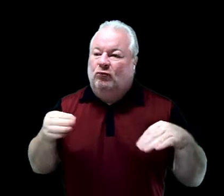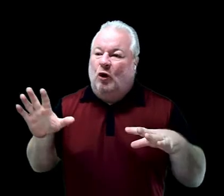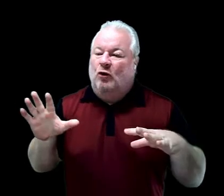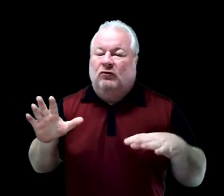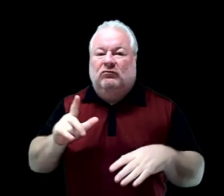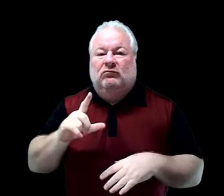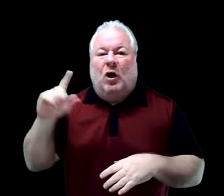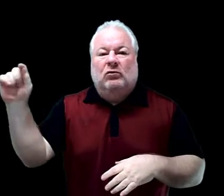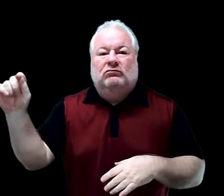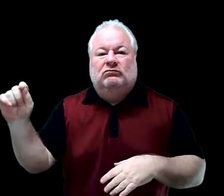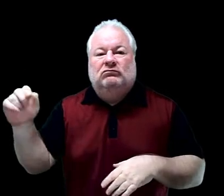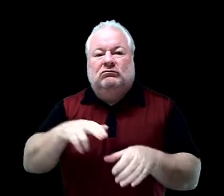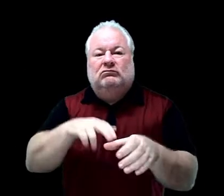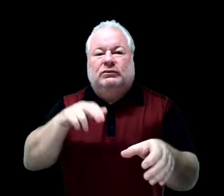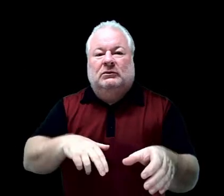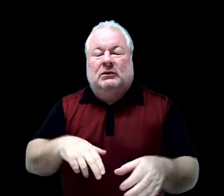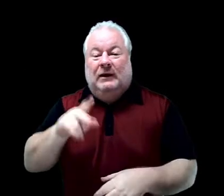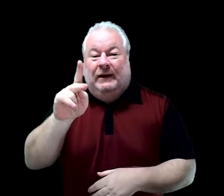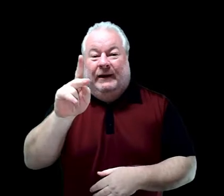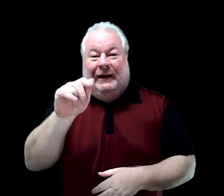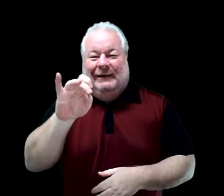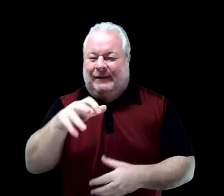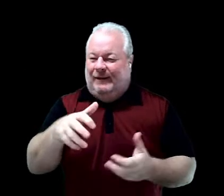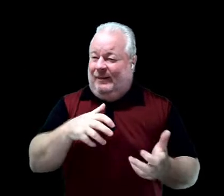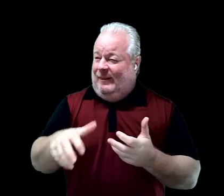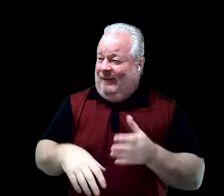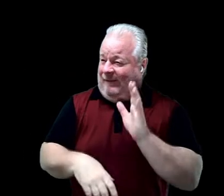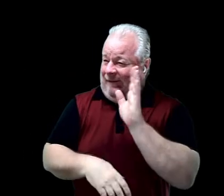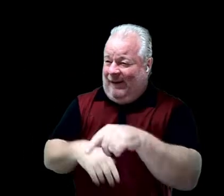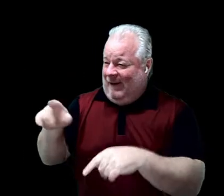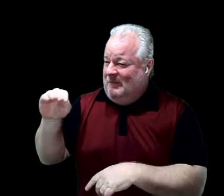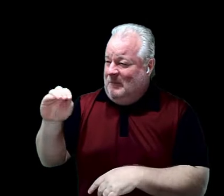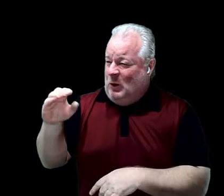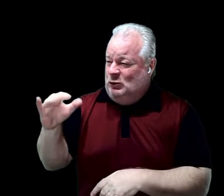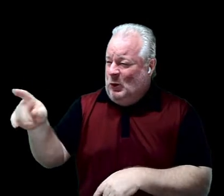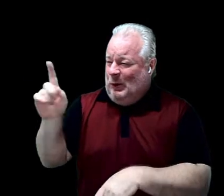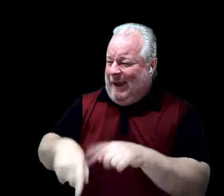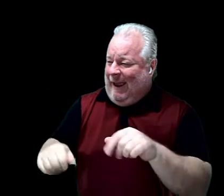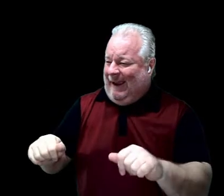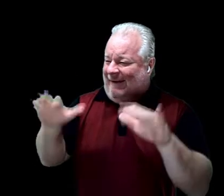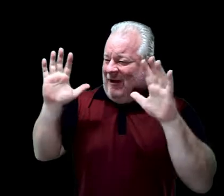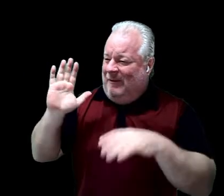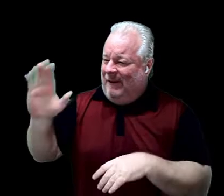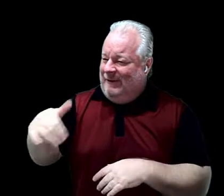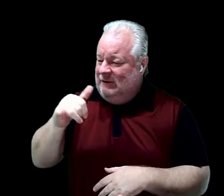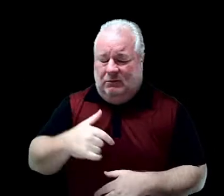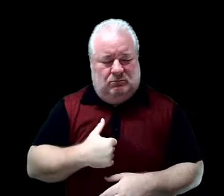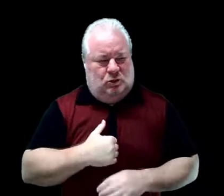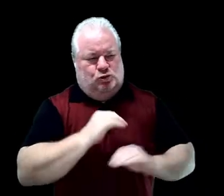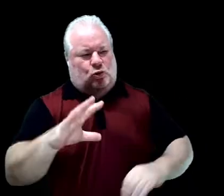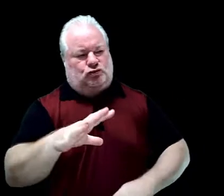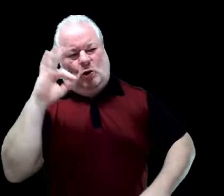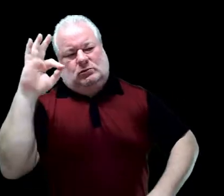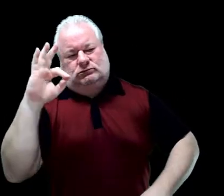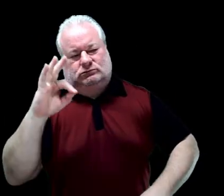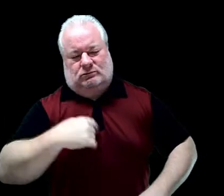Just then, he heard his friend Katie laughing. Mojo, you can't just give up, she said. I have